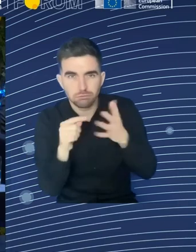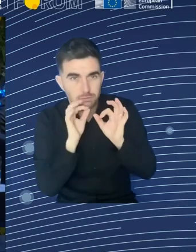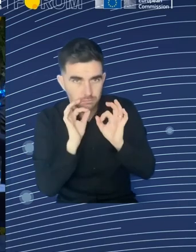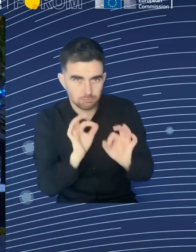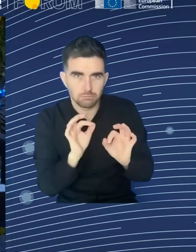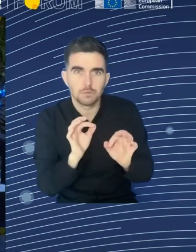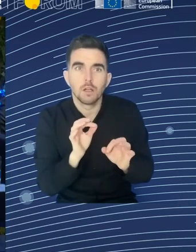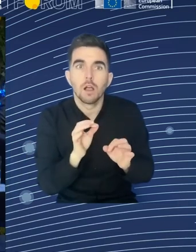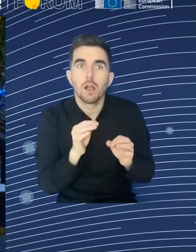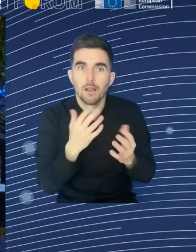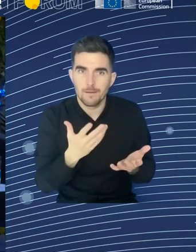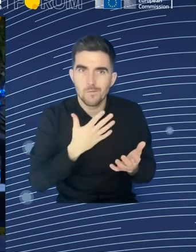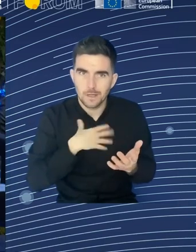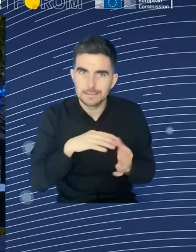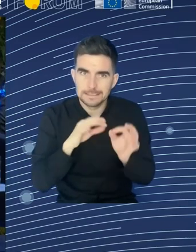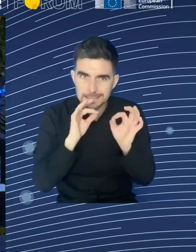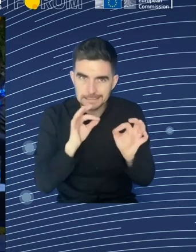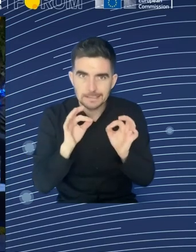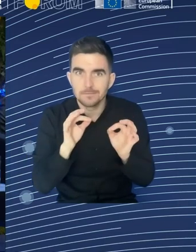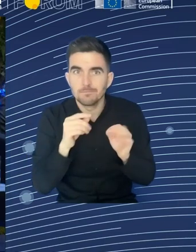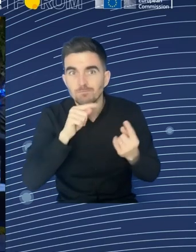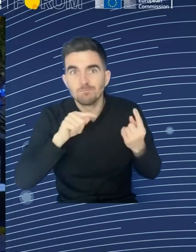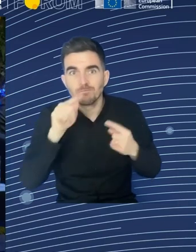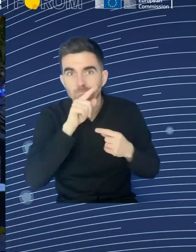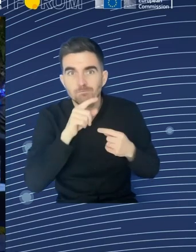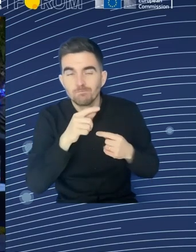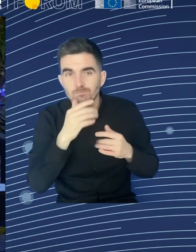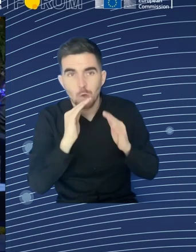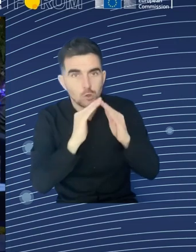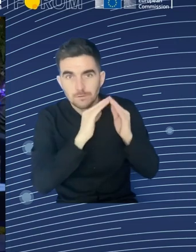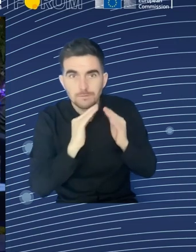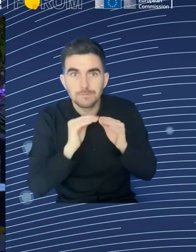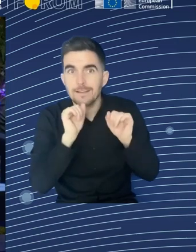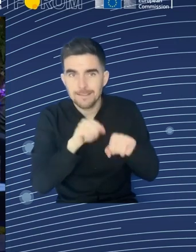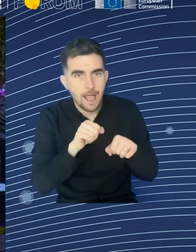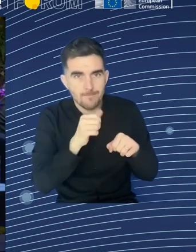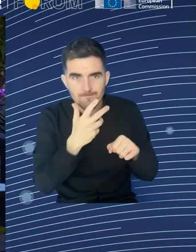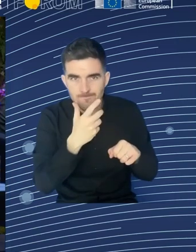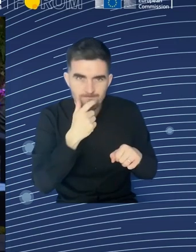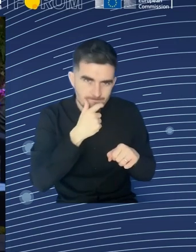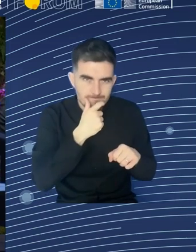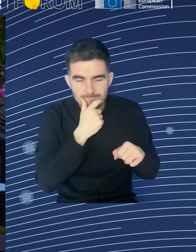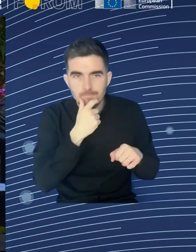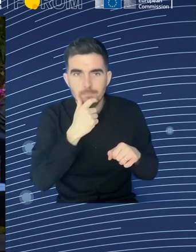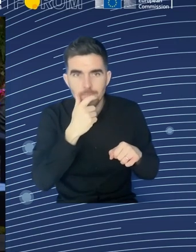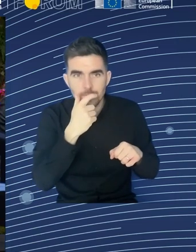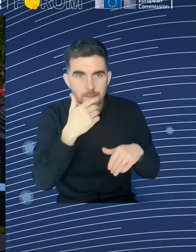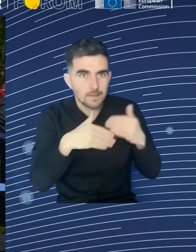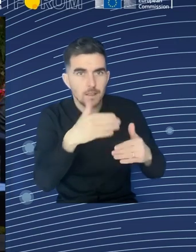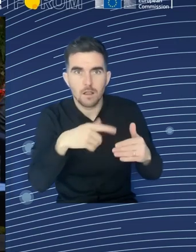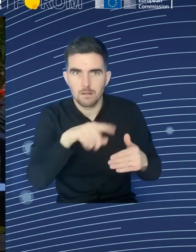And this has been raised by the OCD. I think they talked about these compensatory measures already 20 years ago. And I think